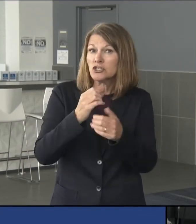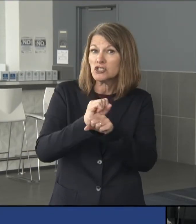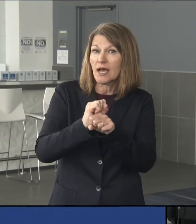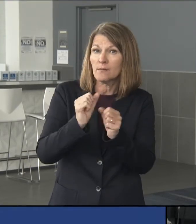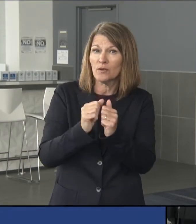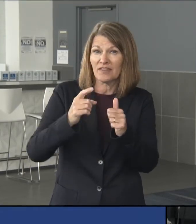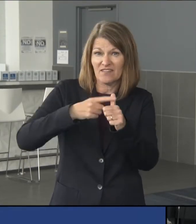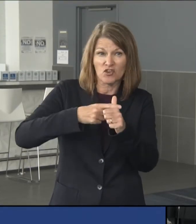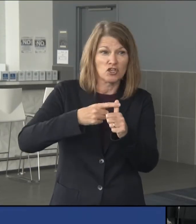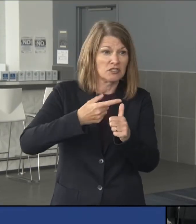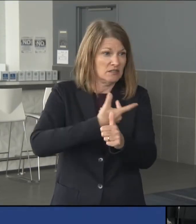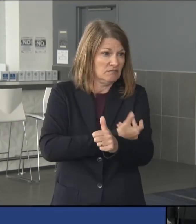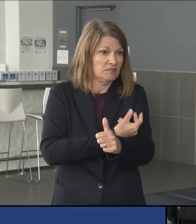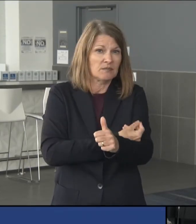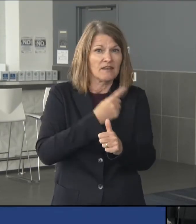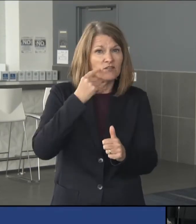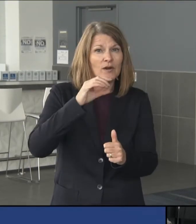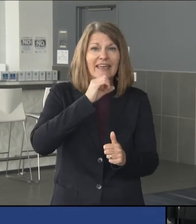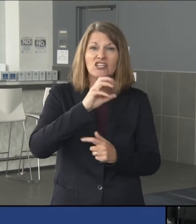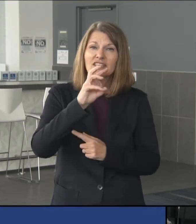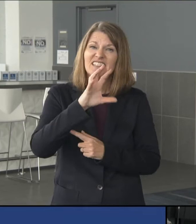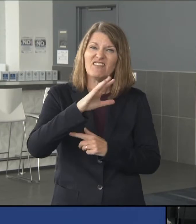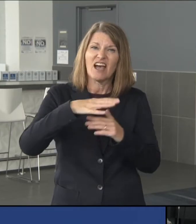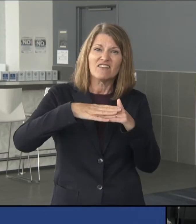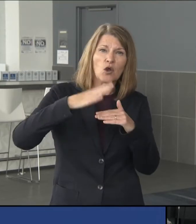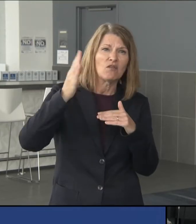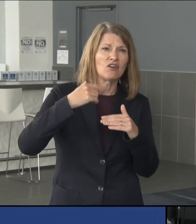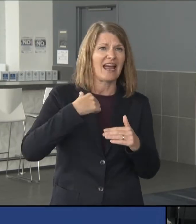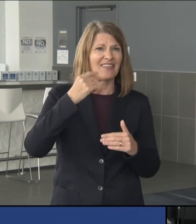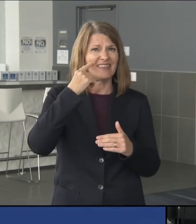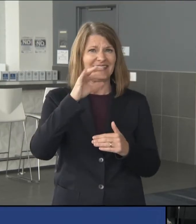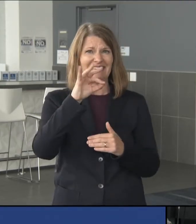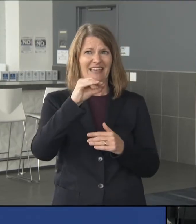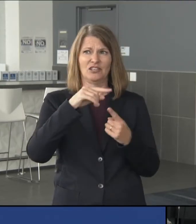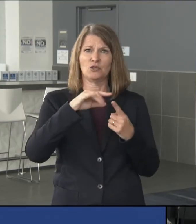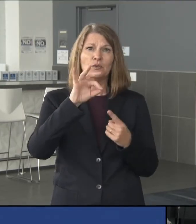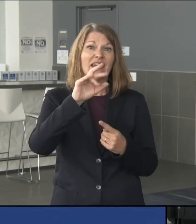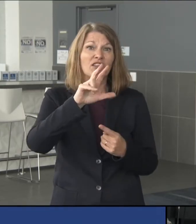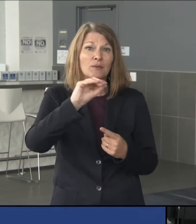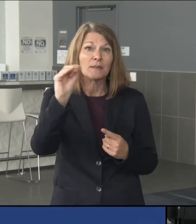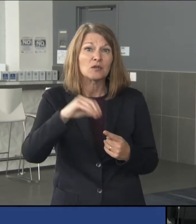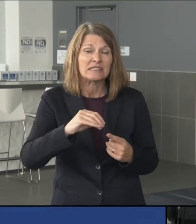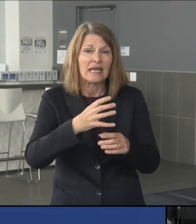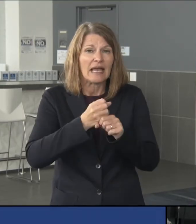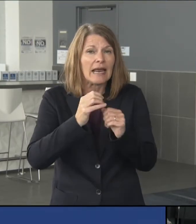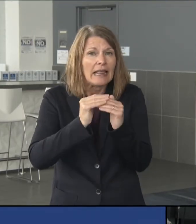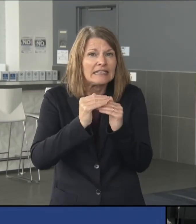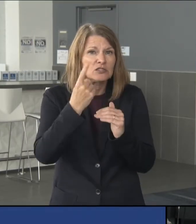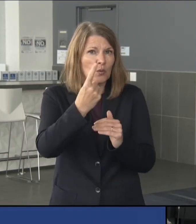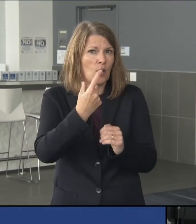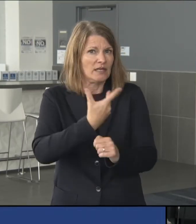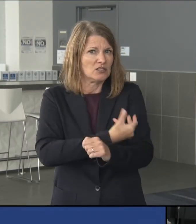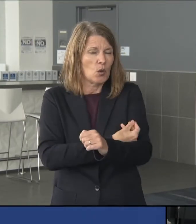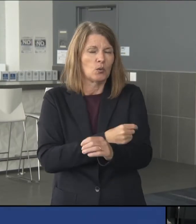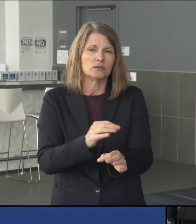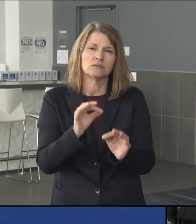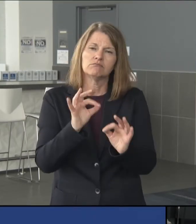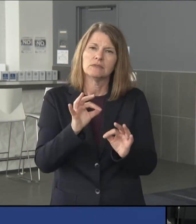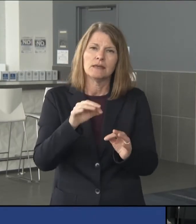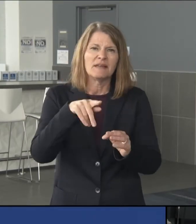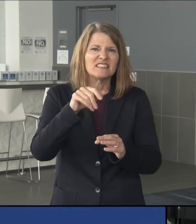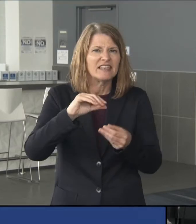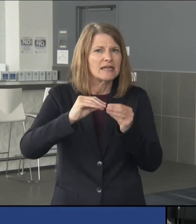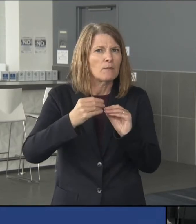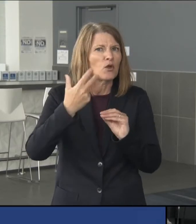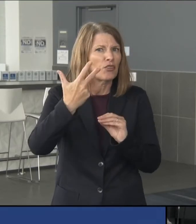the 65 and older, I think, in Pennsylvania. I think 90 to 93 percent have gotten at least one dose. Pennsylvania is number three